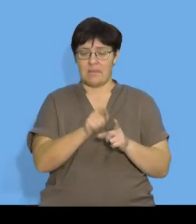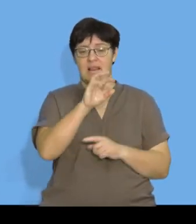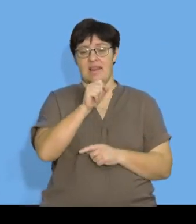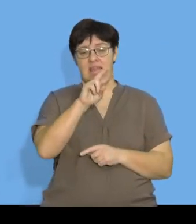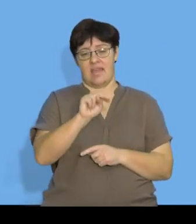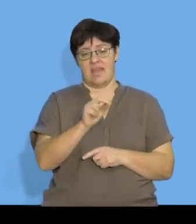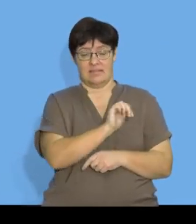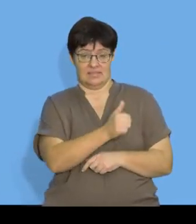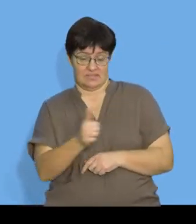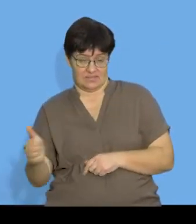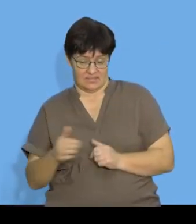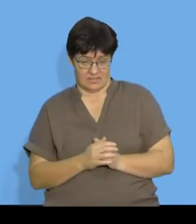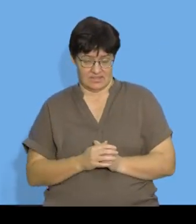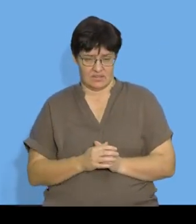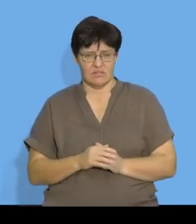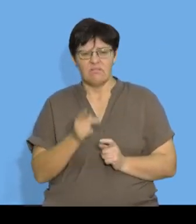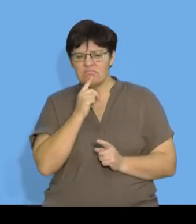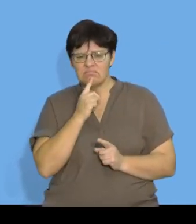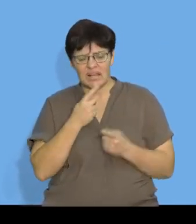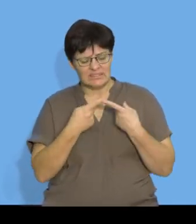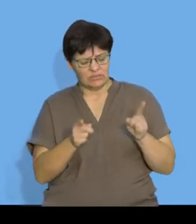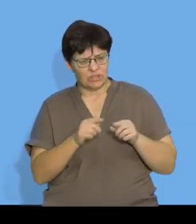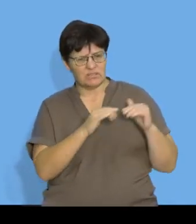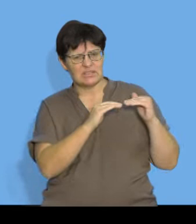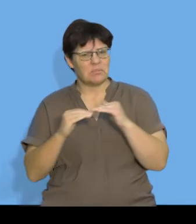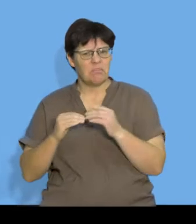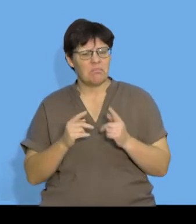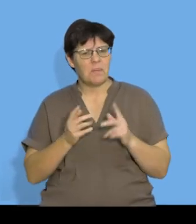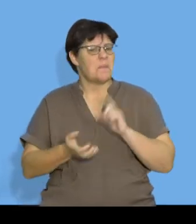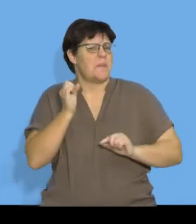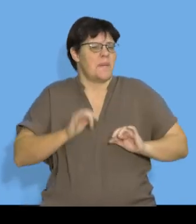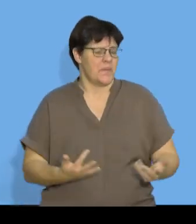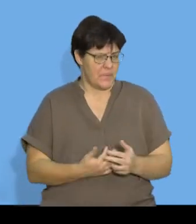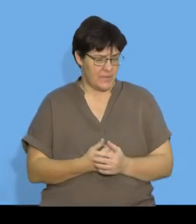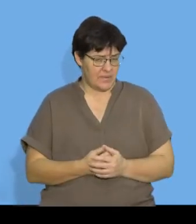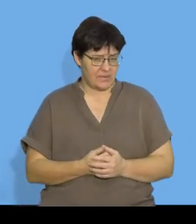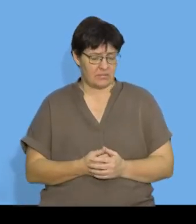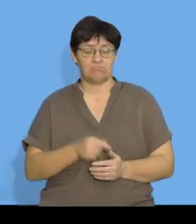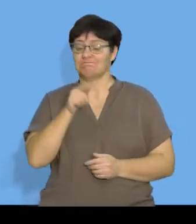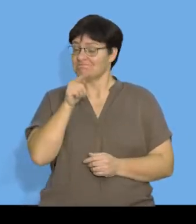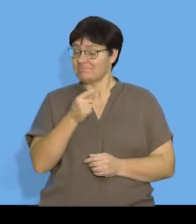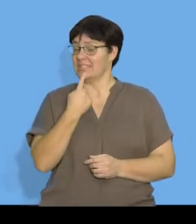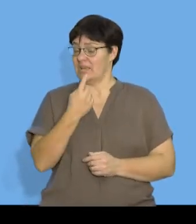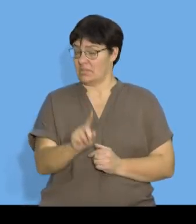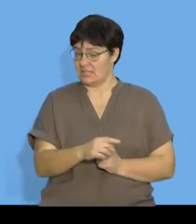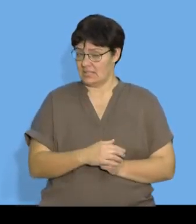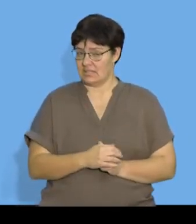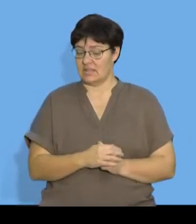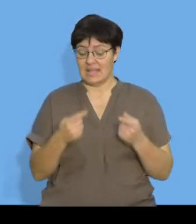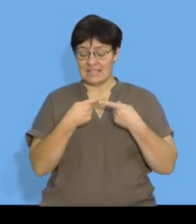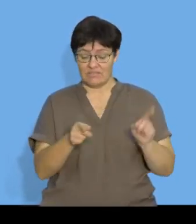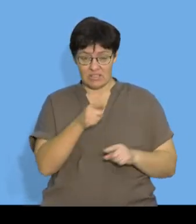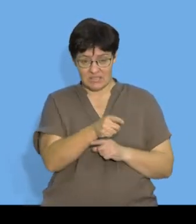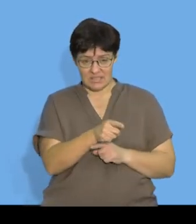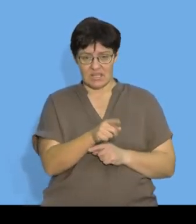down how we can actually determine the common difference. The main way that we do this is we often say that the difference is